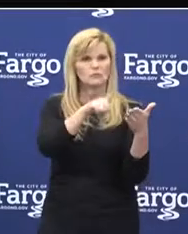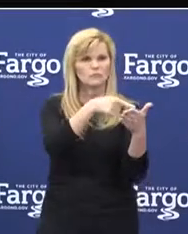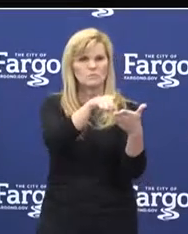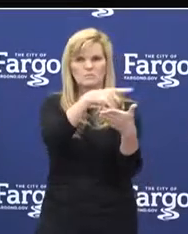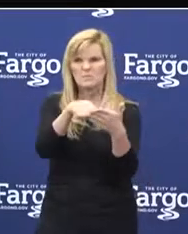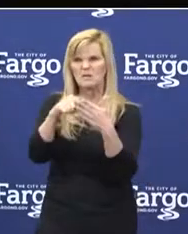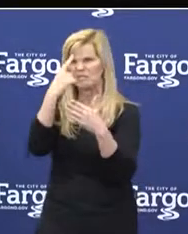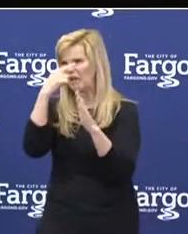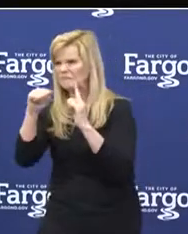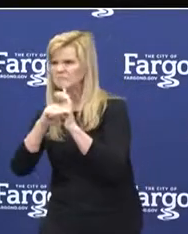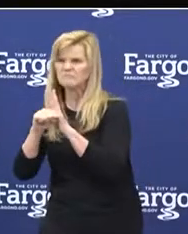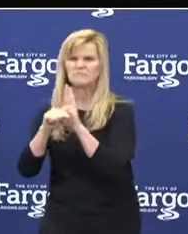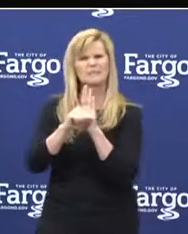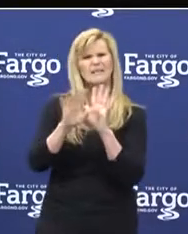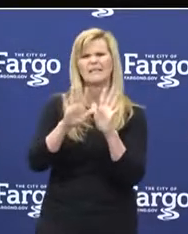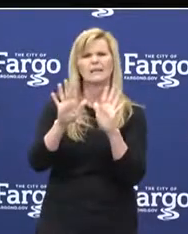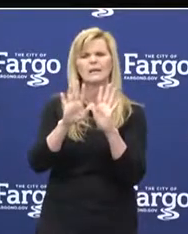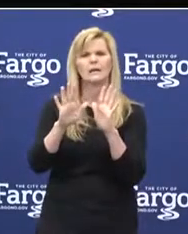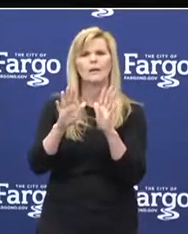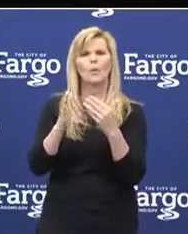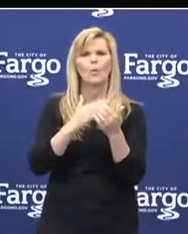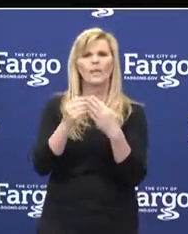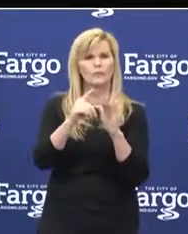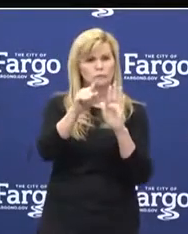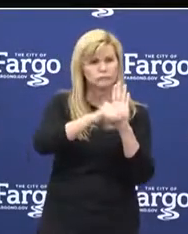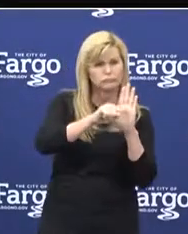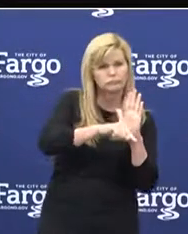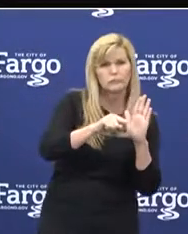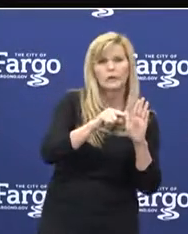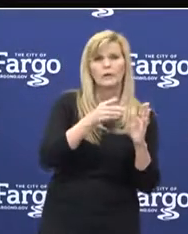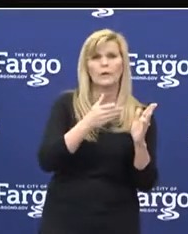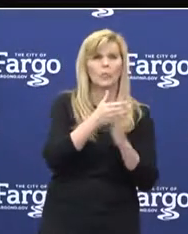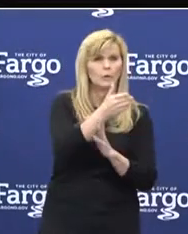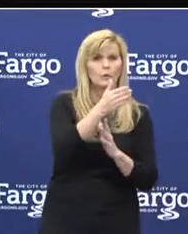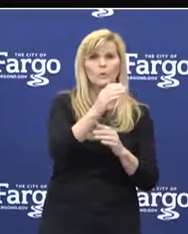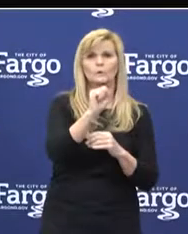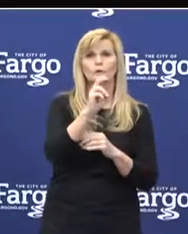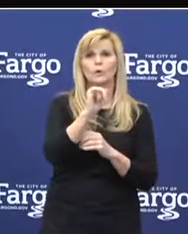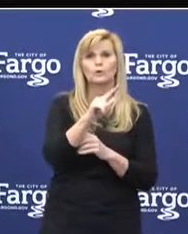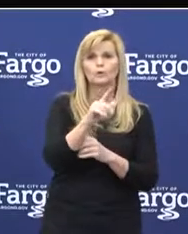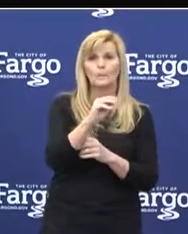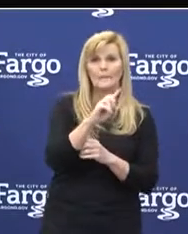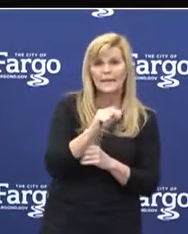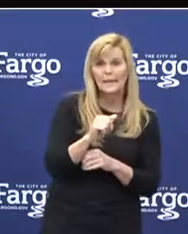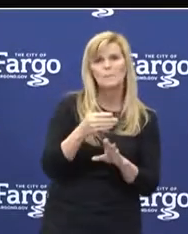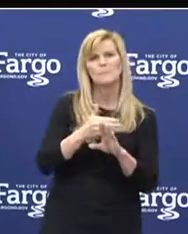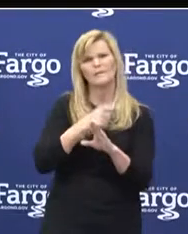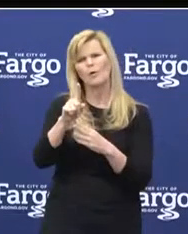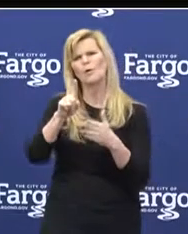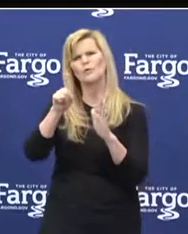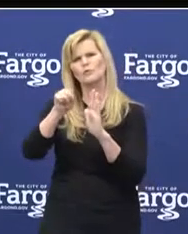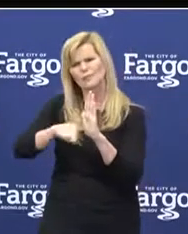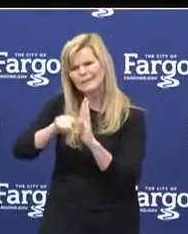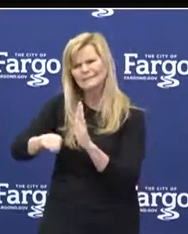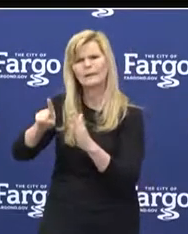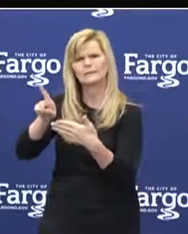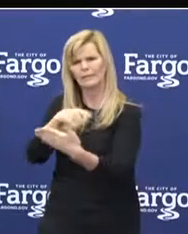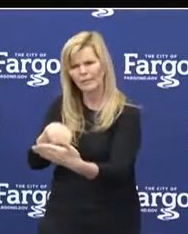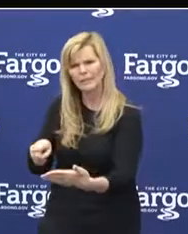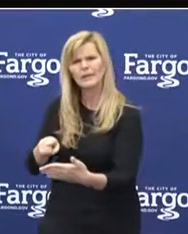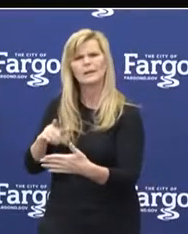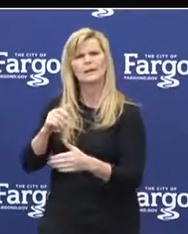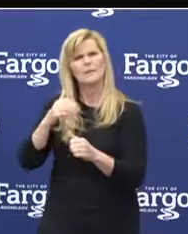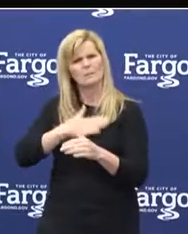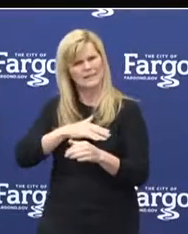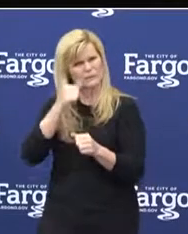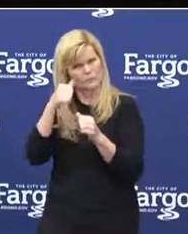negativity, whether that is through social media outlets or daily interactions. But before you do, take a deep breath and try to remember a few